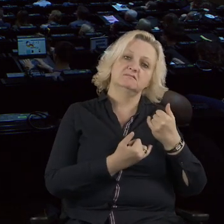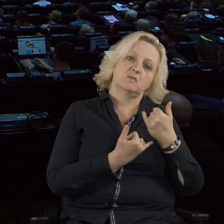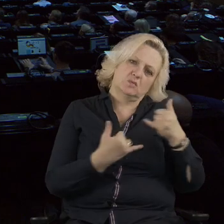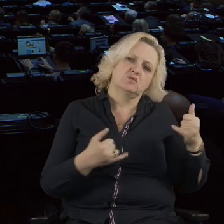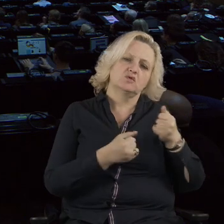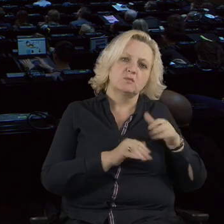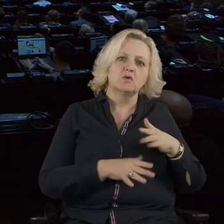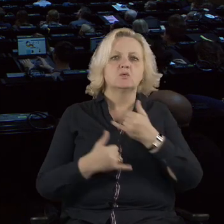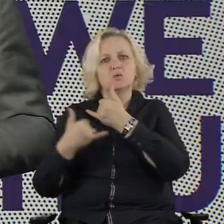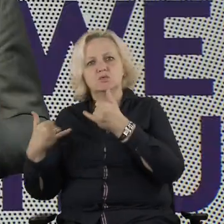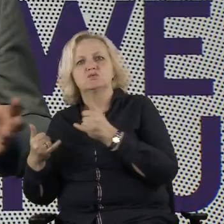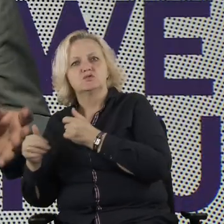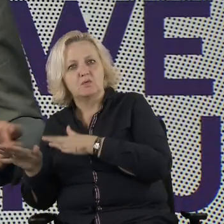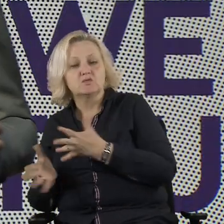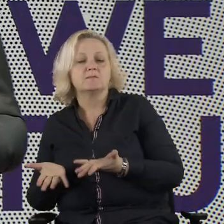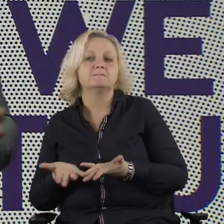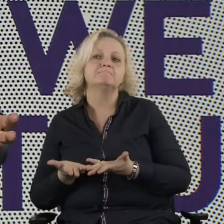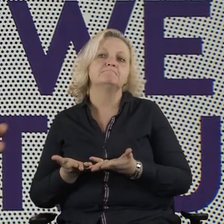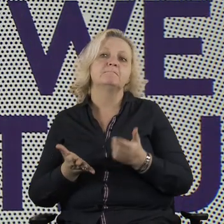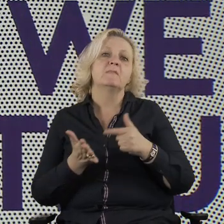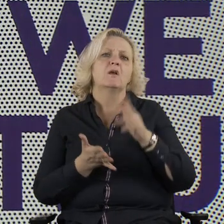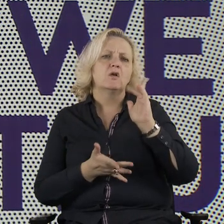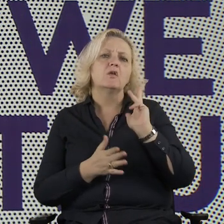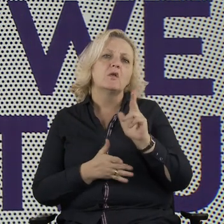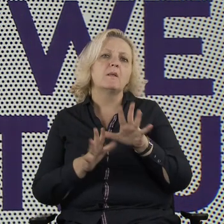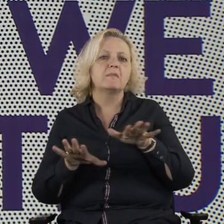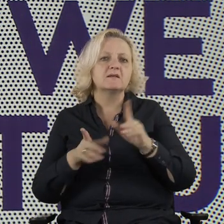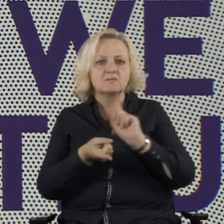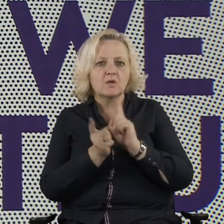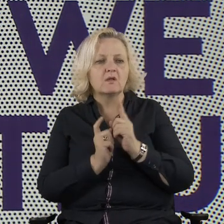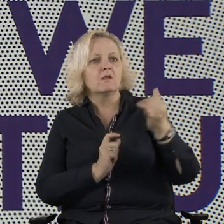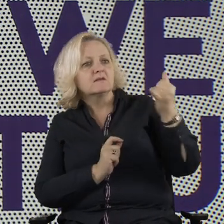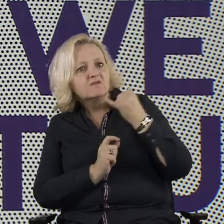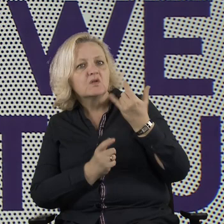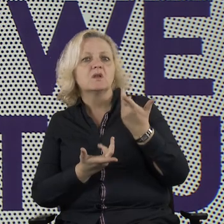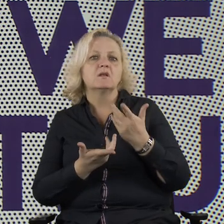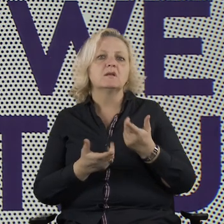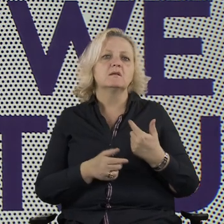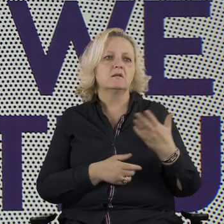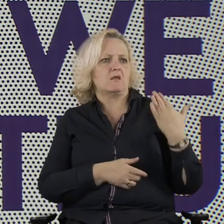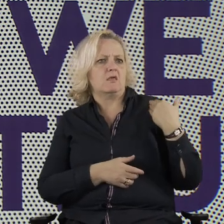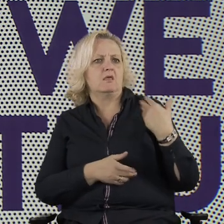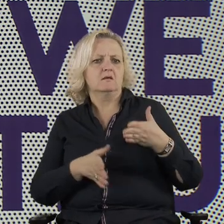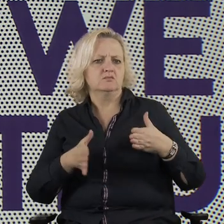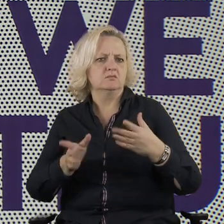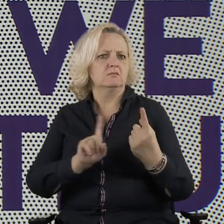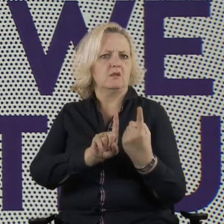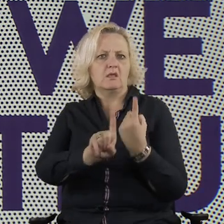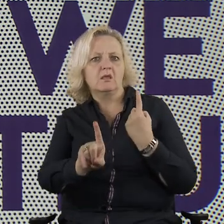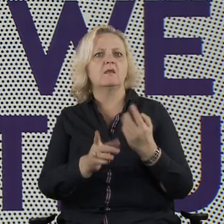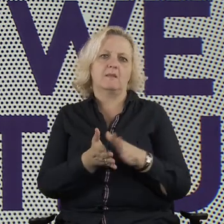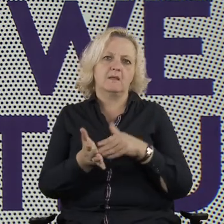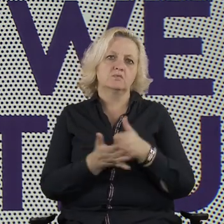people, people call you, they get hold of you in the hallway. Just recently, a lobbyist told me that an average